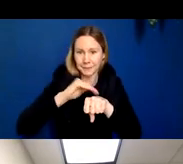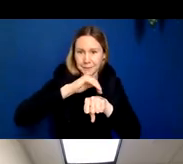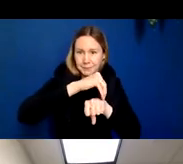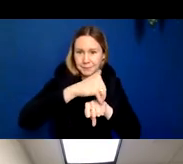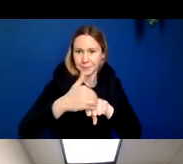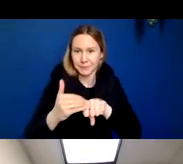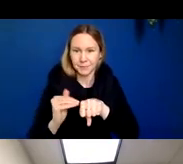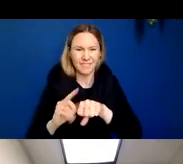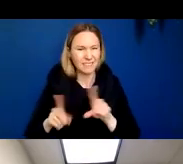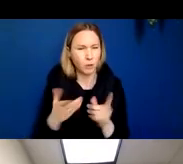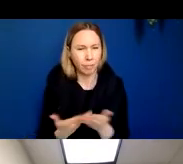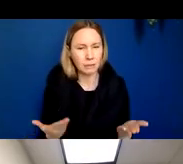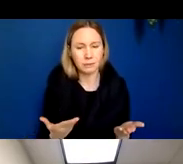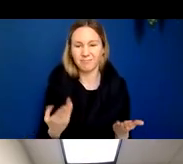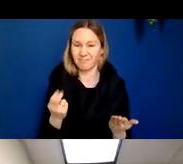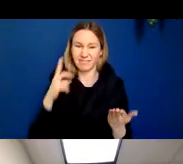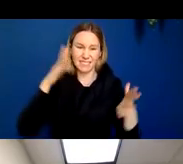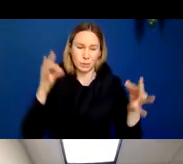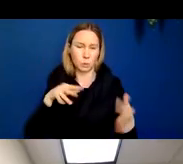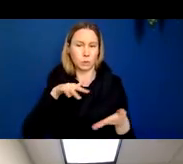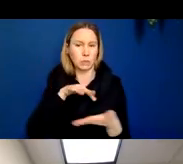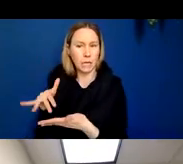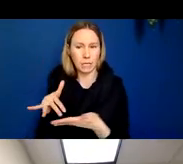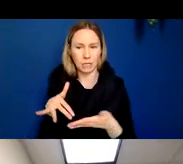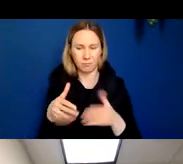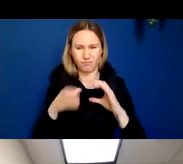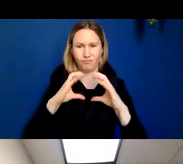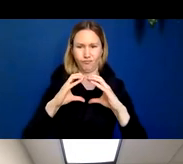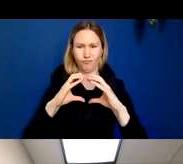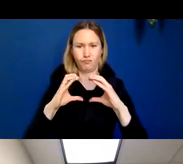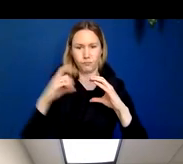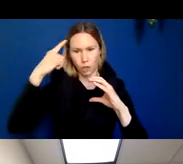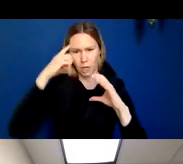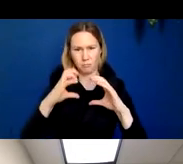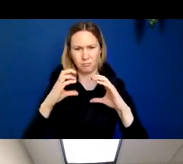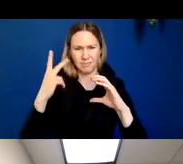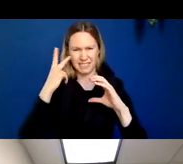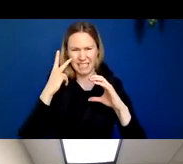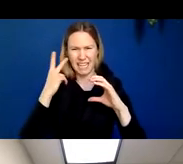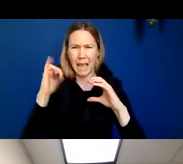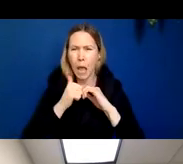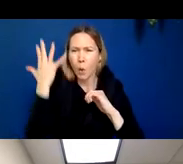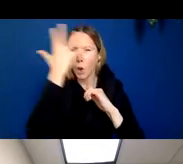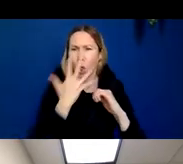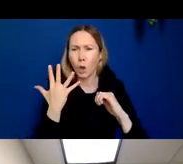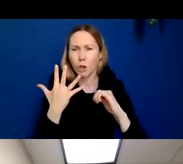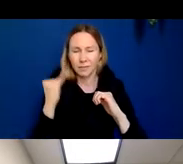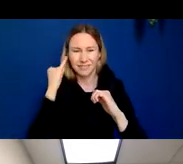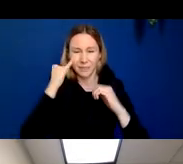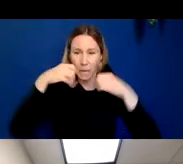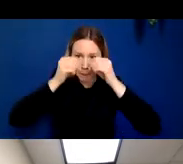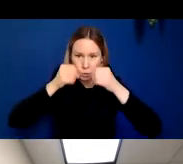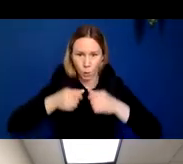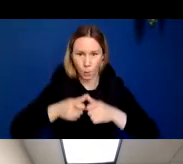the brain at an anatomical level and look at how different regions of the brain look under the microscope. And he painted a